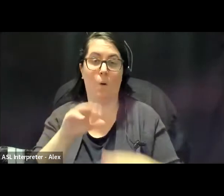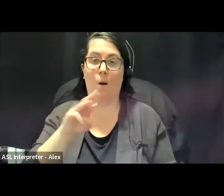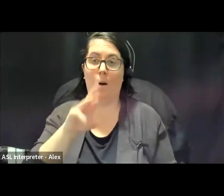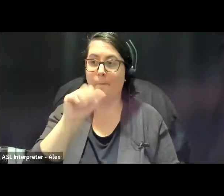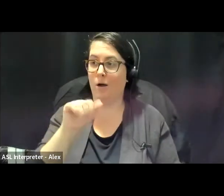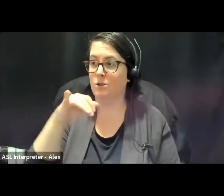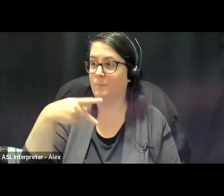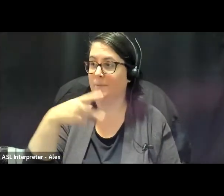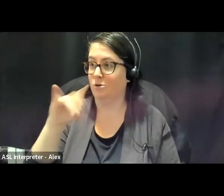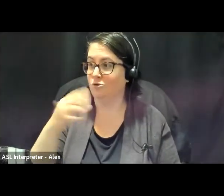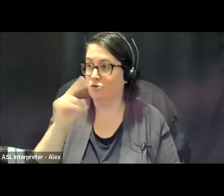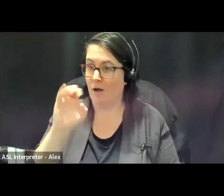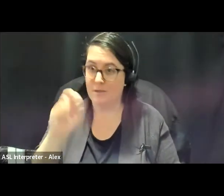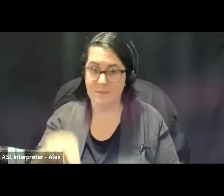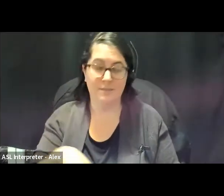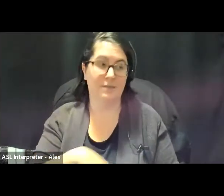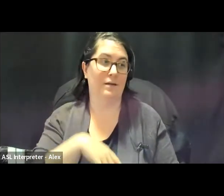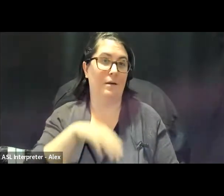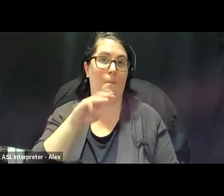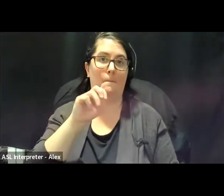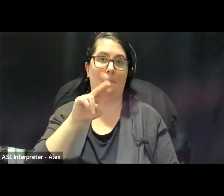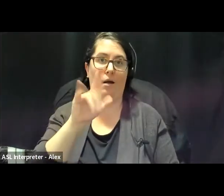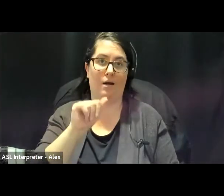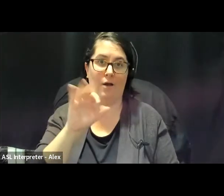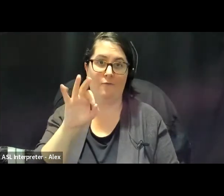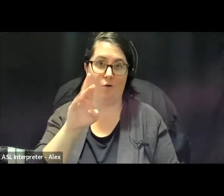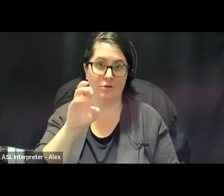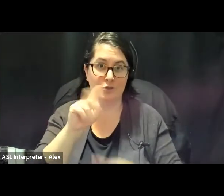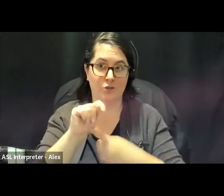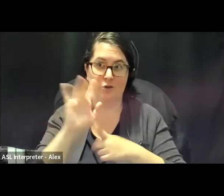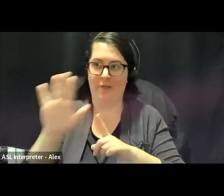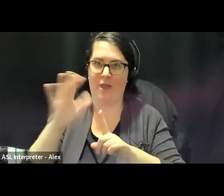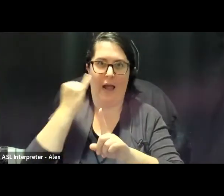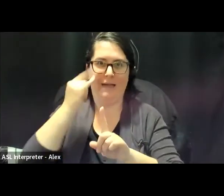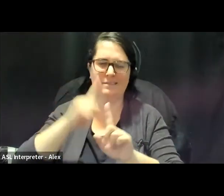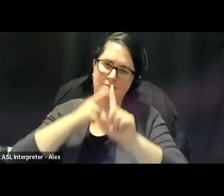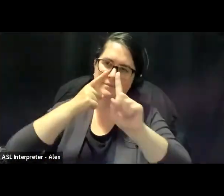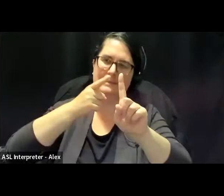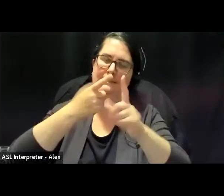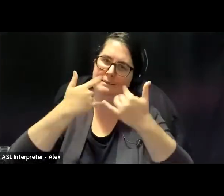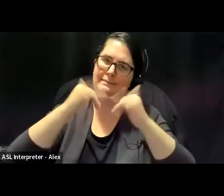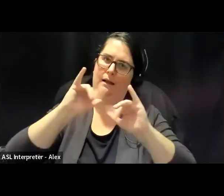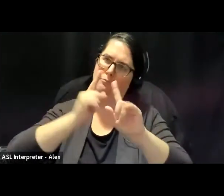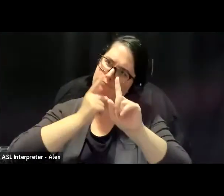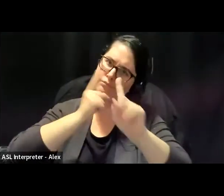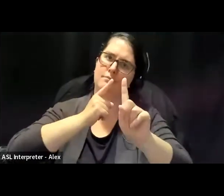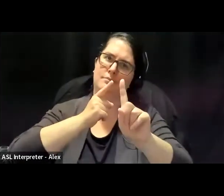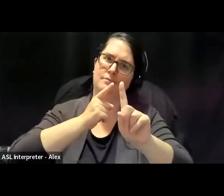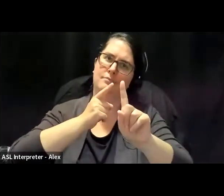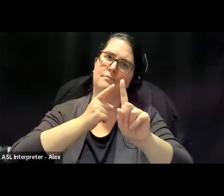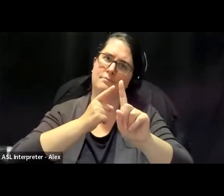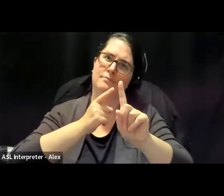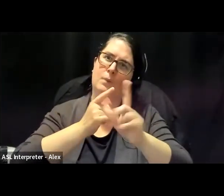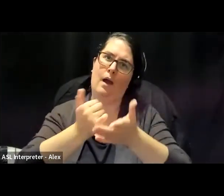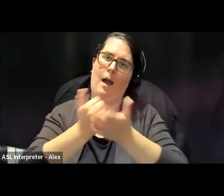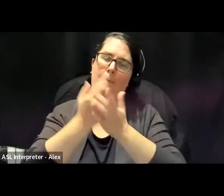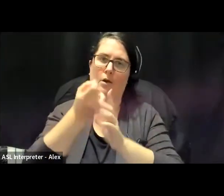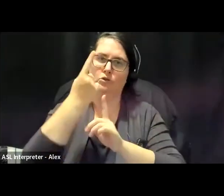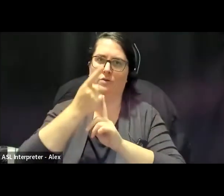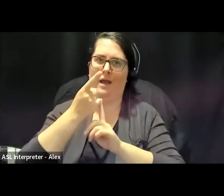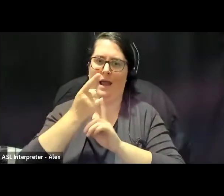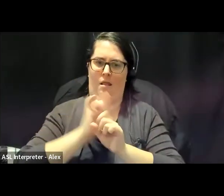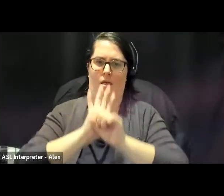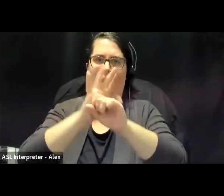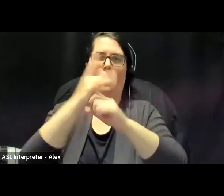Monica Forrester, and others were more central to the ways that we understand the history of our movements. So this is a